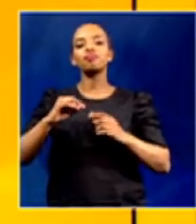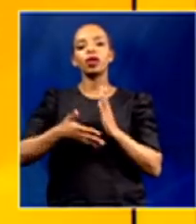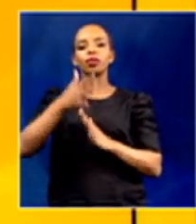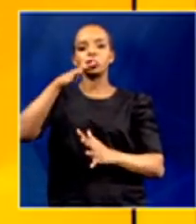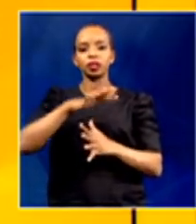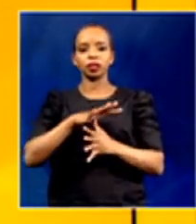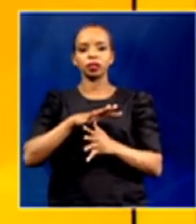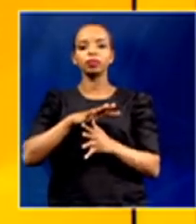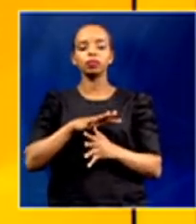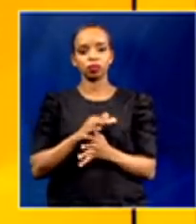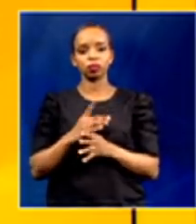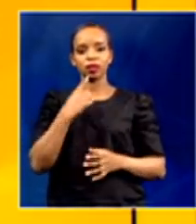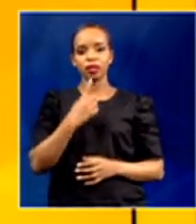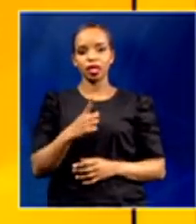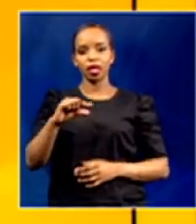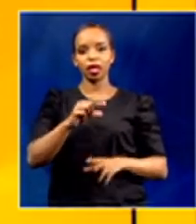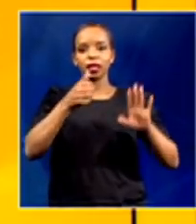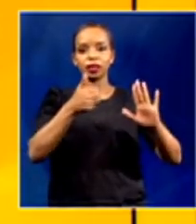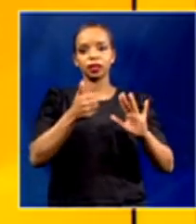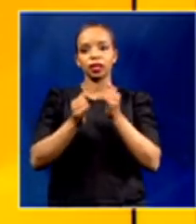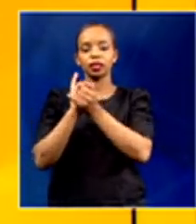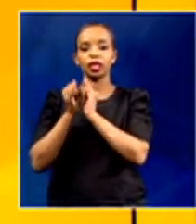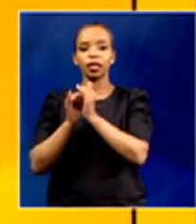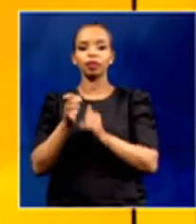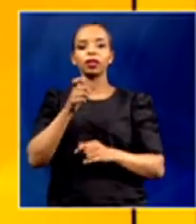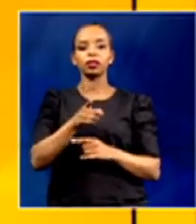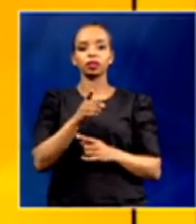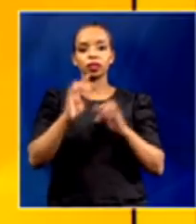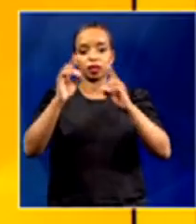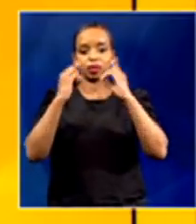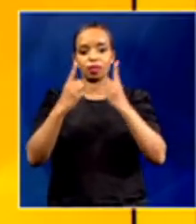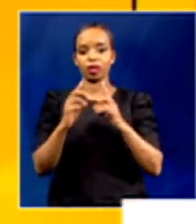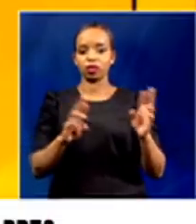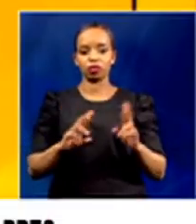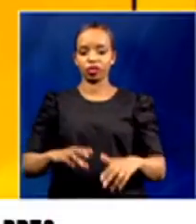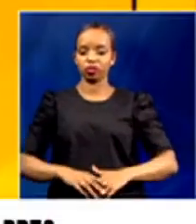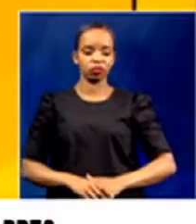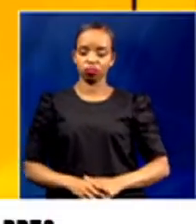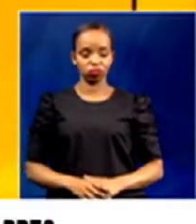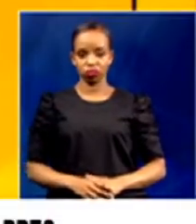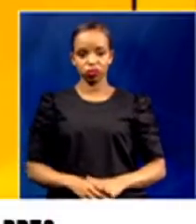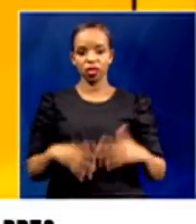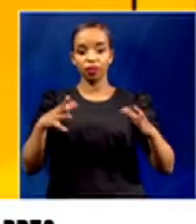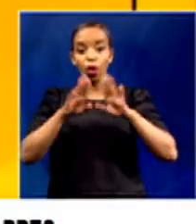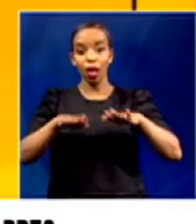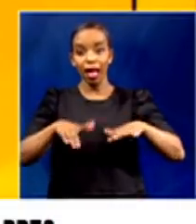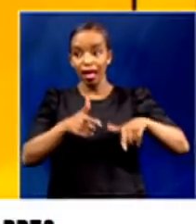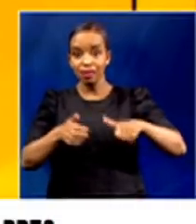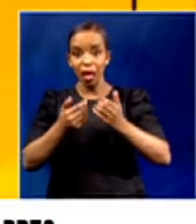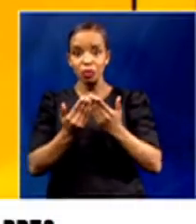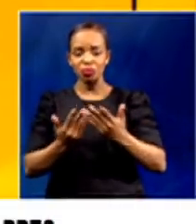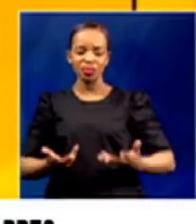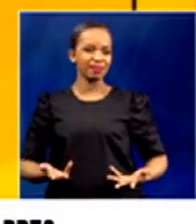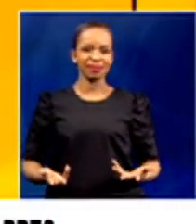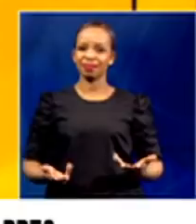R6 and 11, is an indication that the department is not ready to receive back learners at schools. They also add